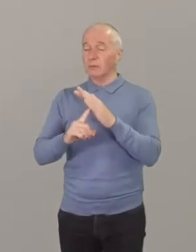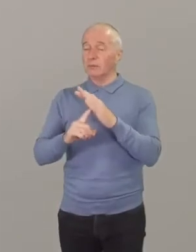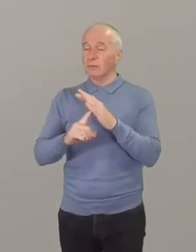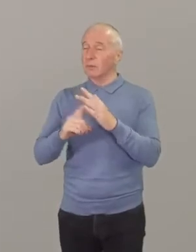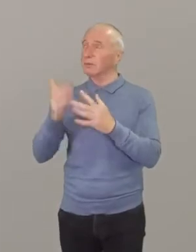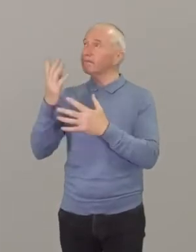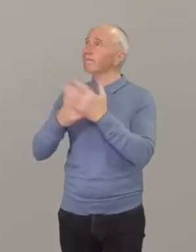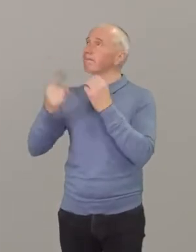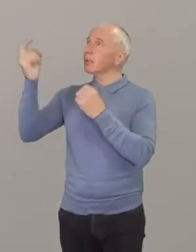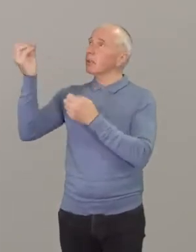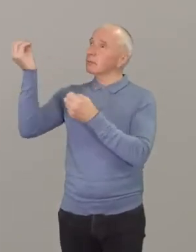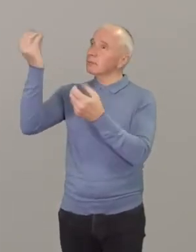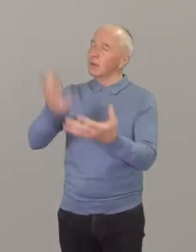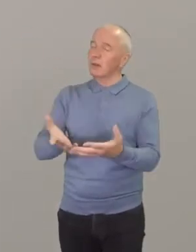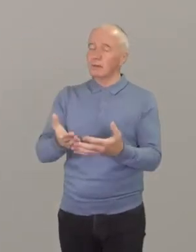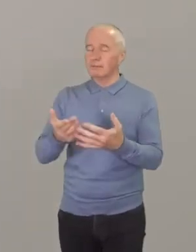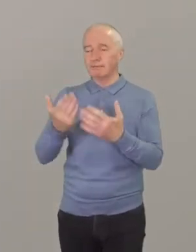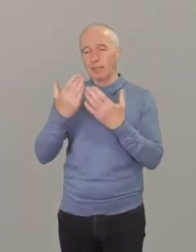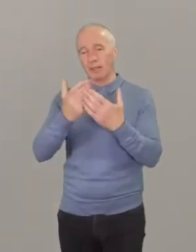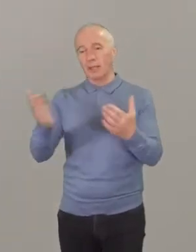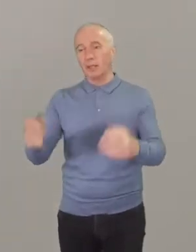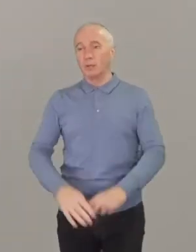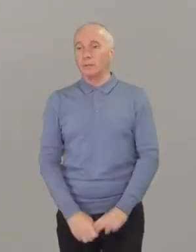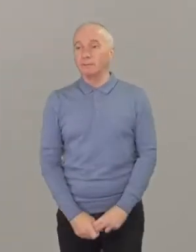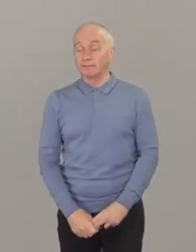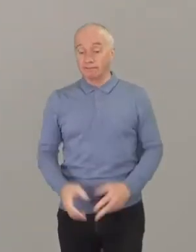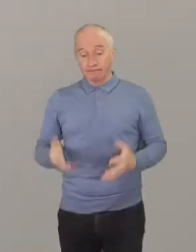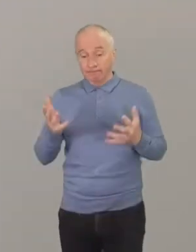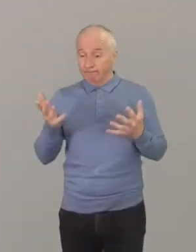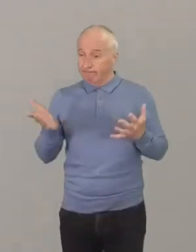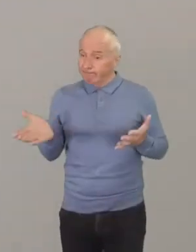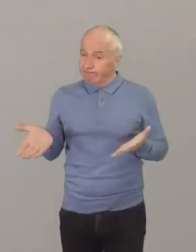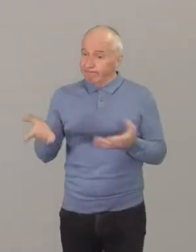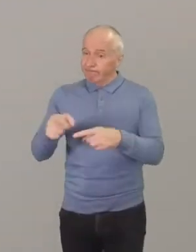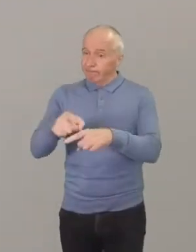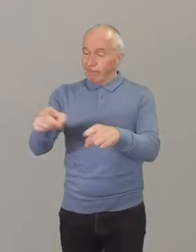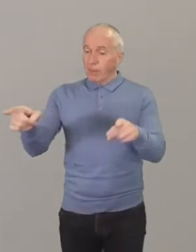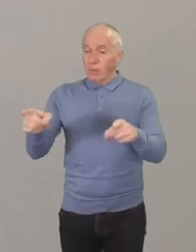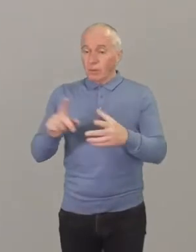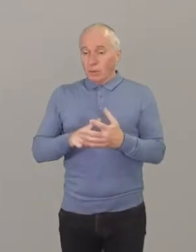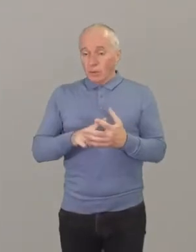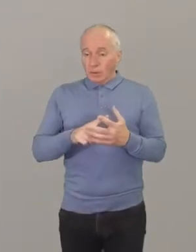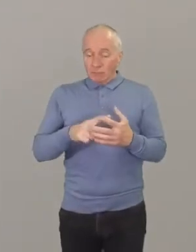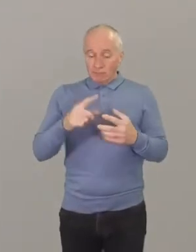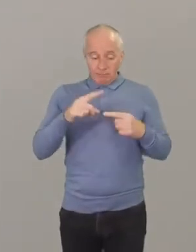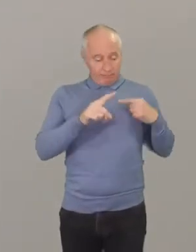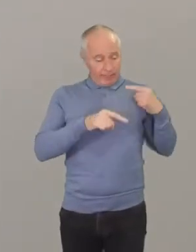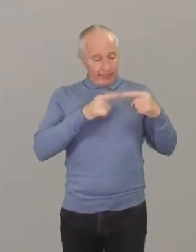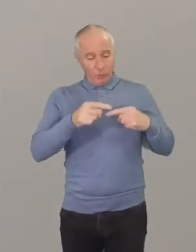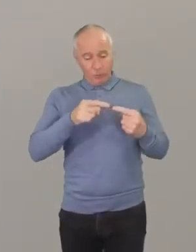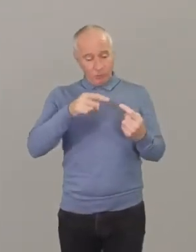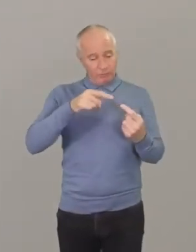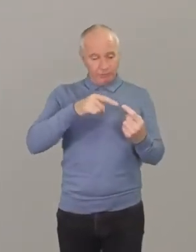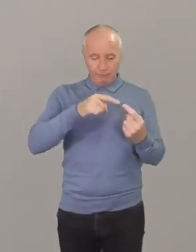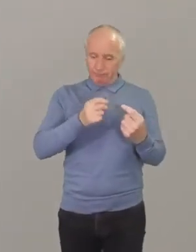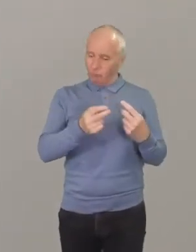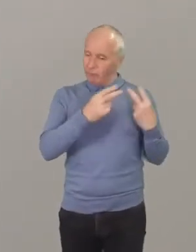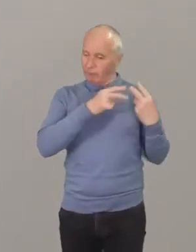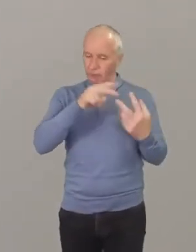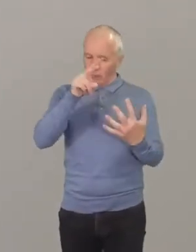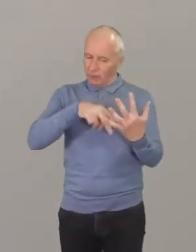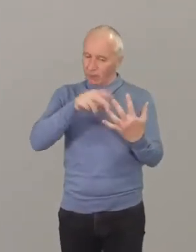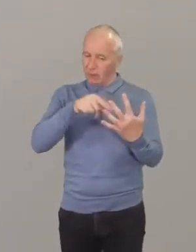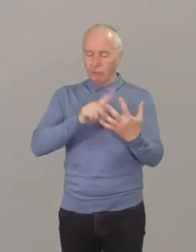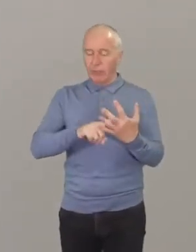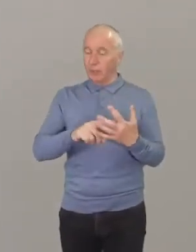As Anastair pointed out earlier I just want to encourage you to take a look at our annual review. It really is a great read. It's packed